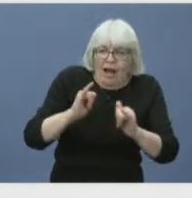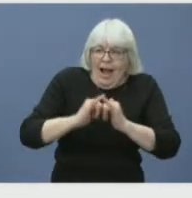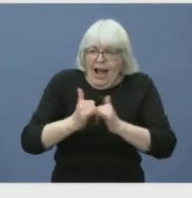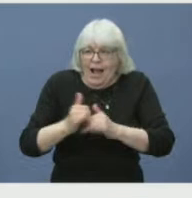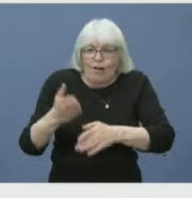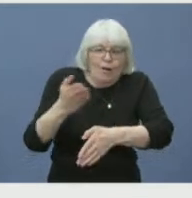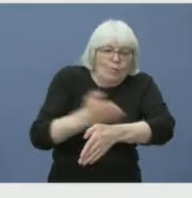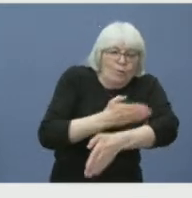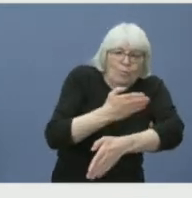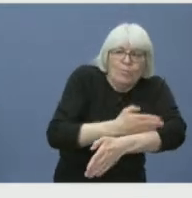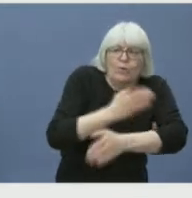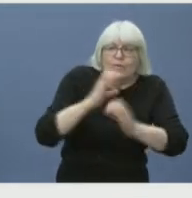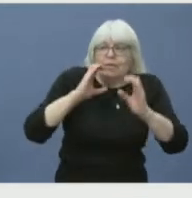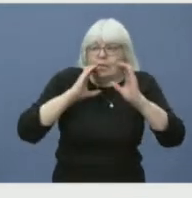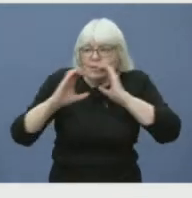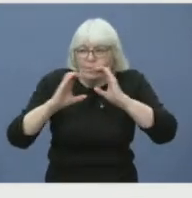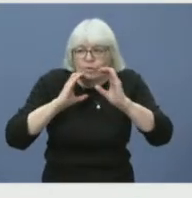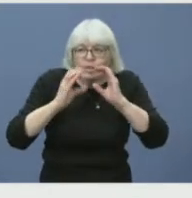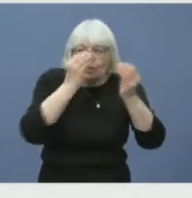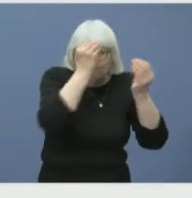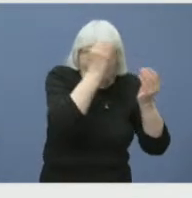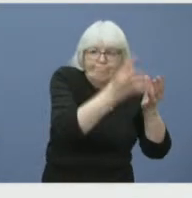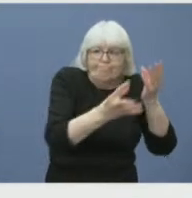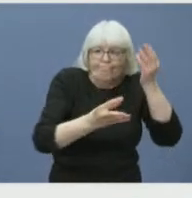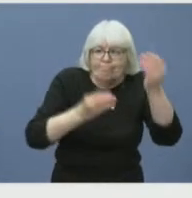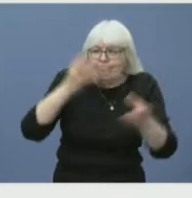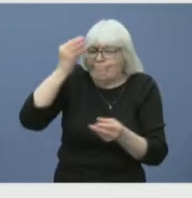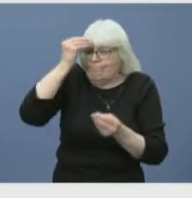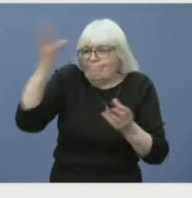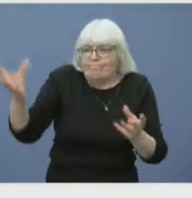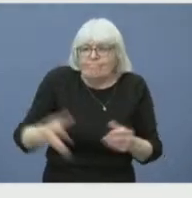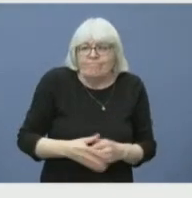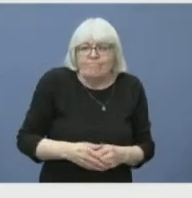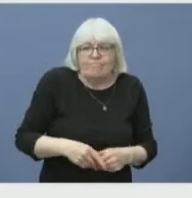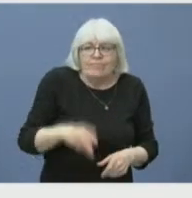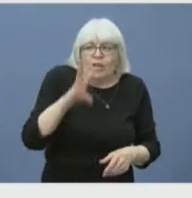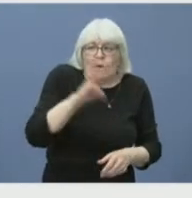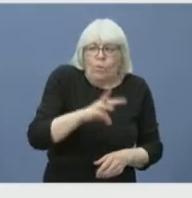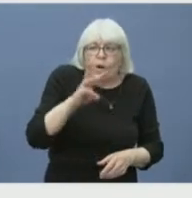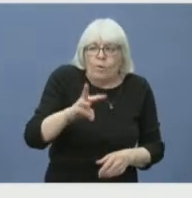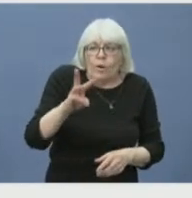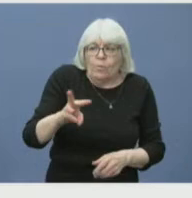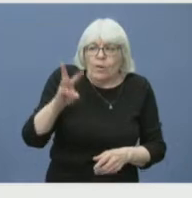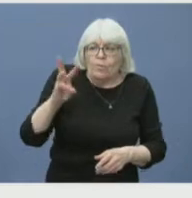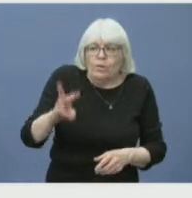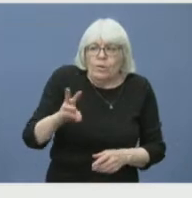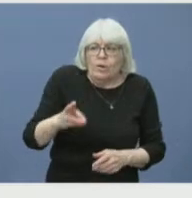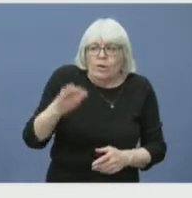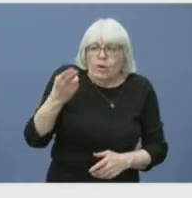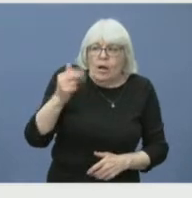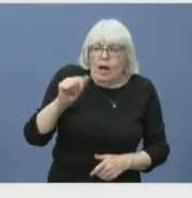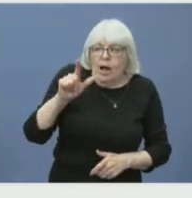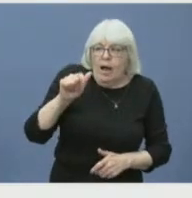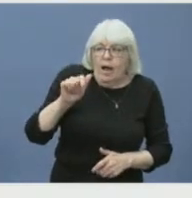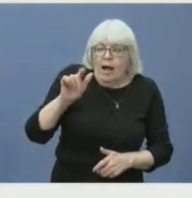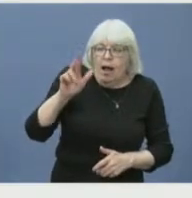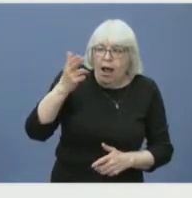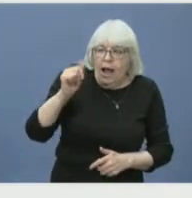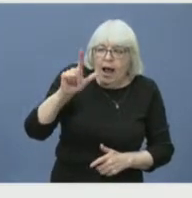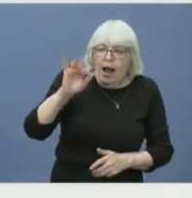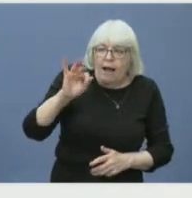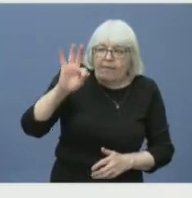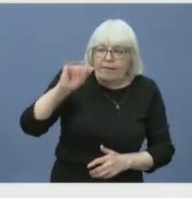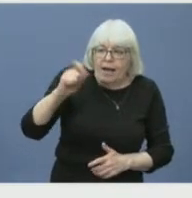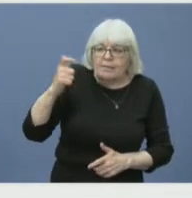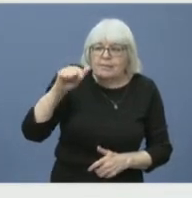presented on our website at Halifax.ca to make it easier for residents to find what's most important to them. And we'll continue to update